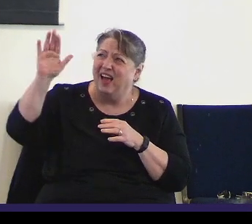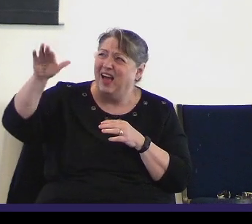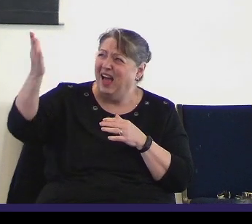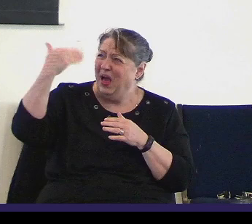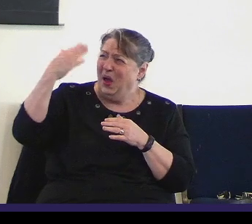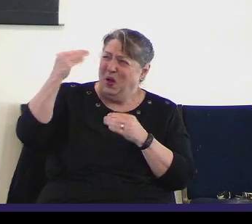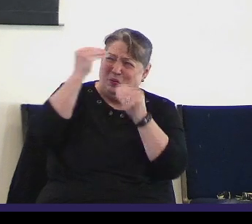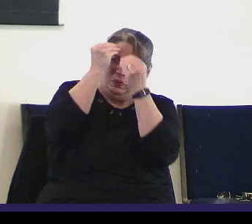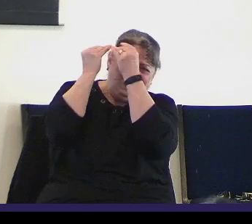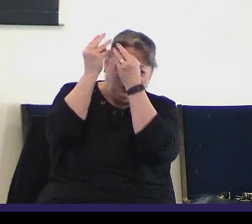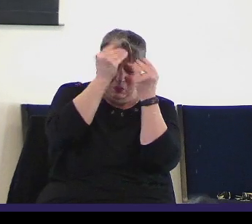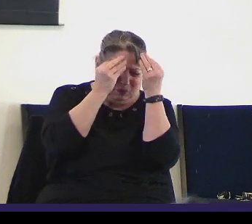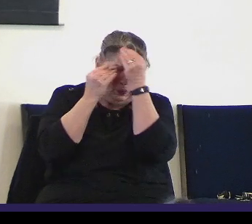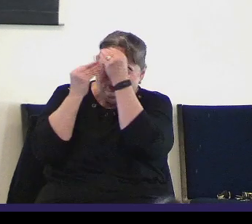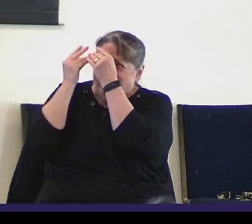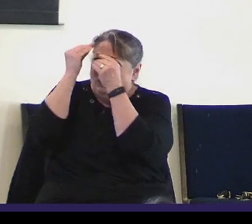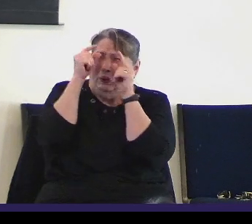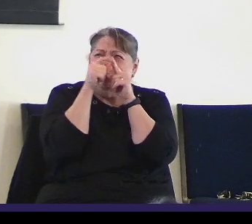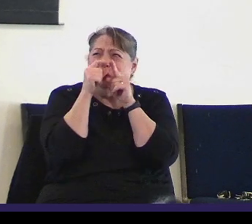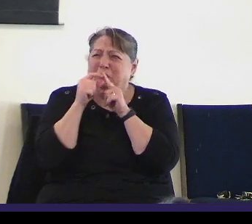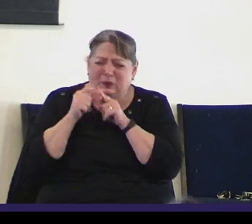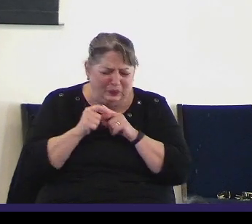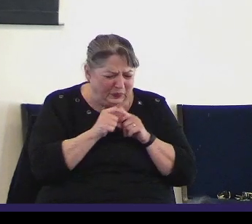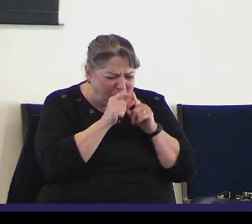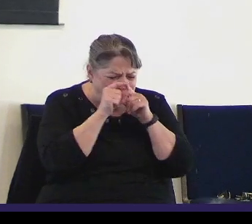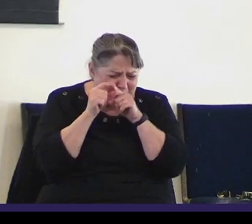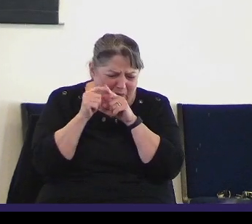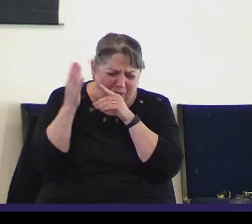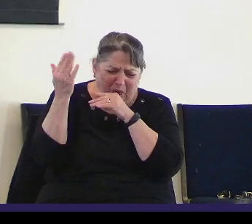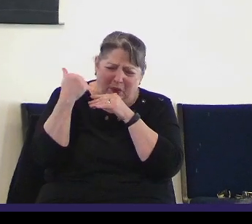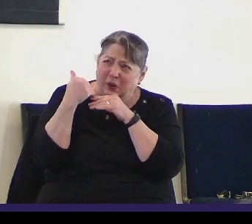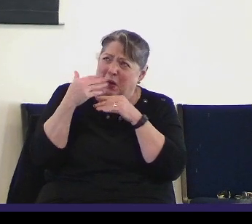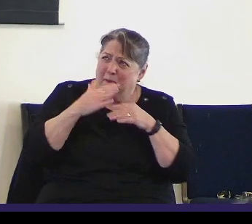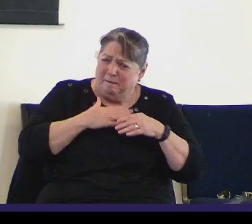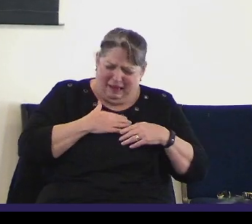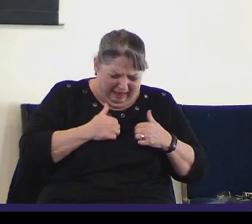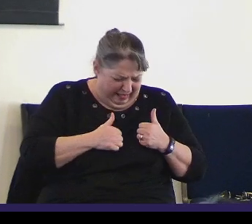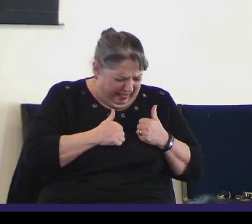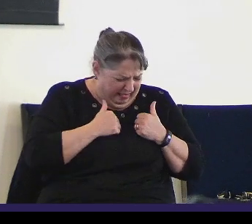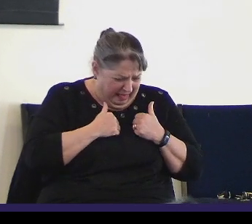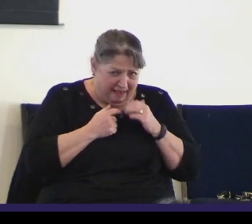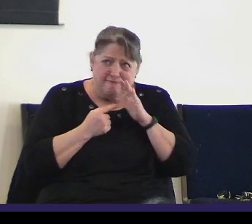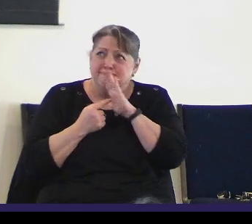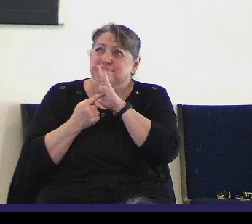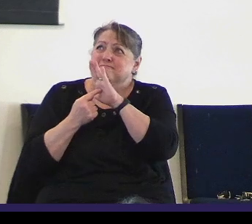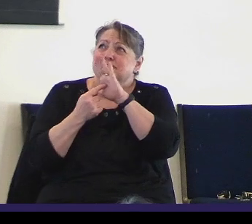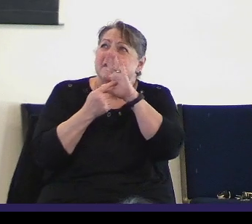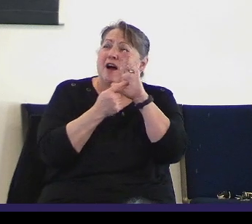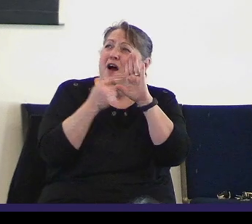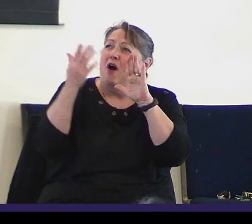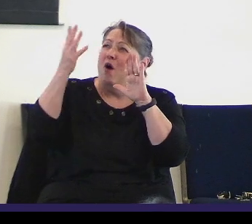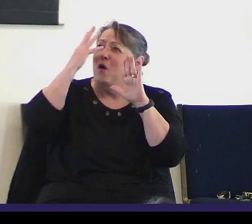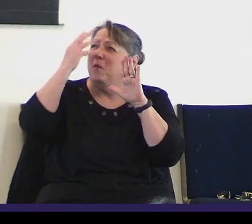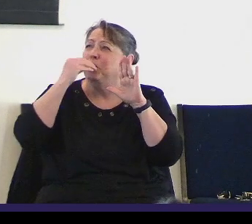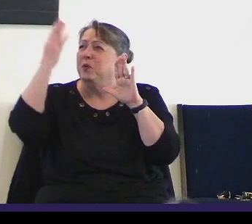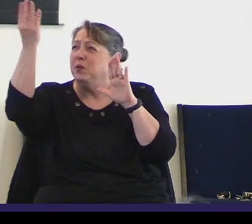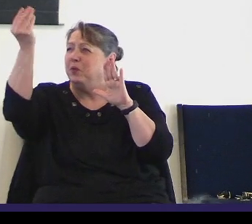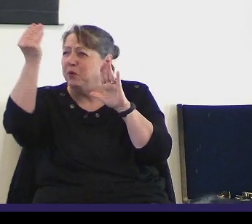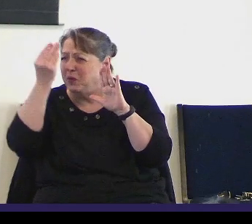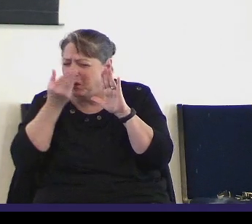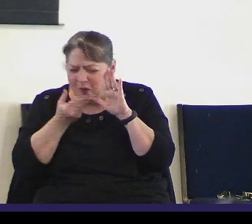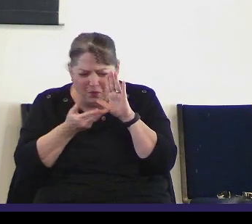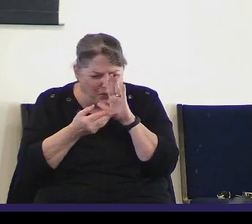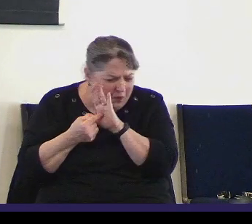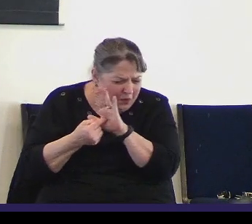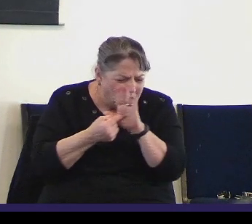Over every thought, over every word, may my life reflect the beauty